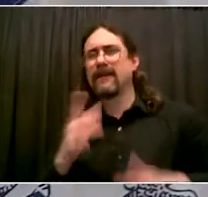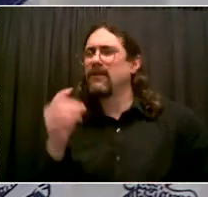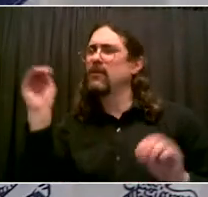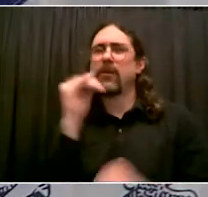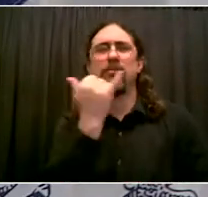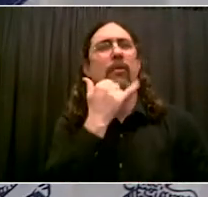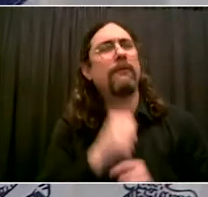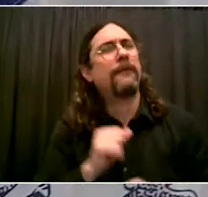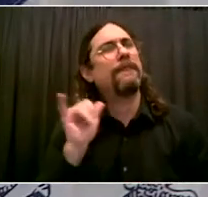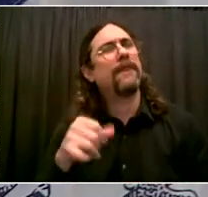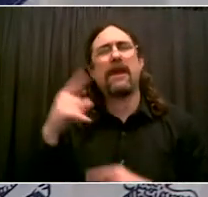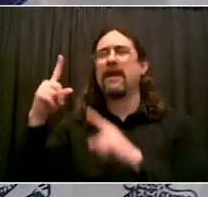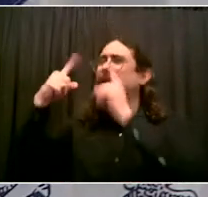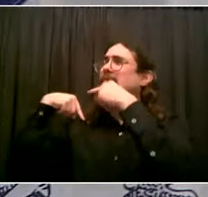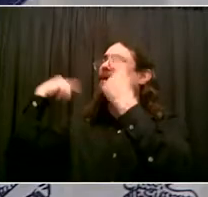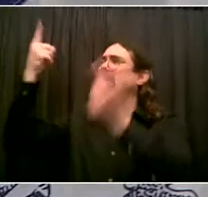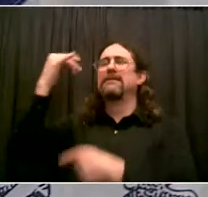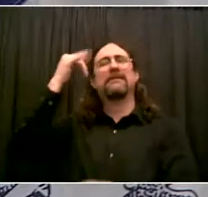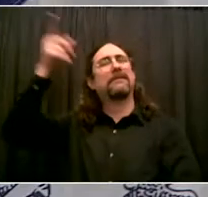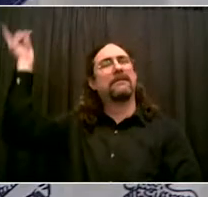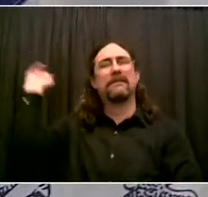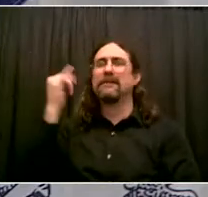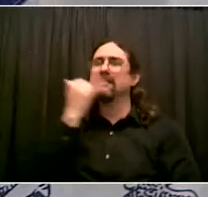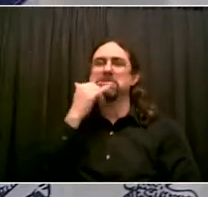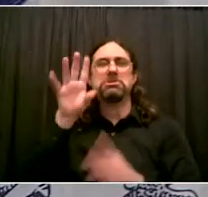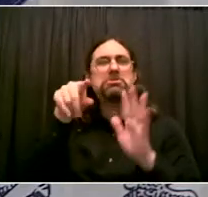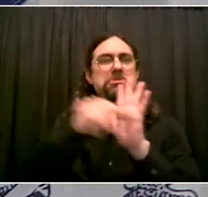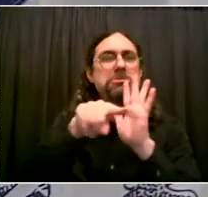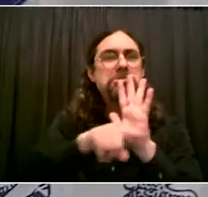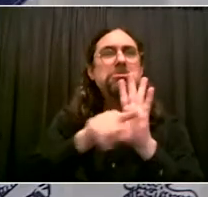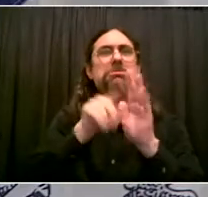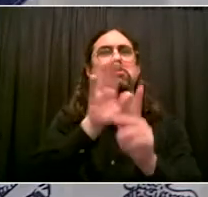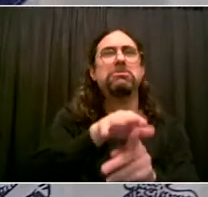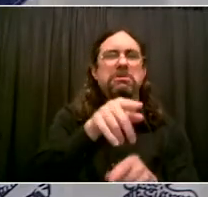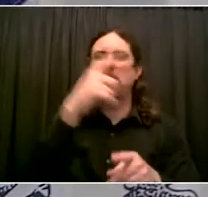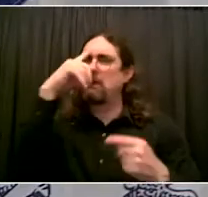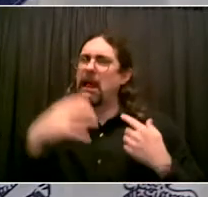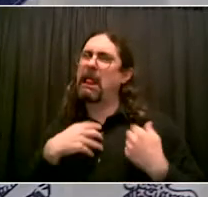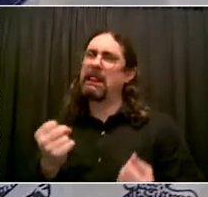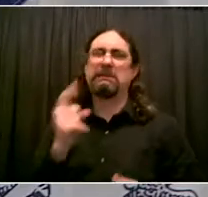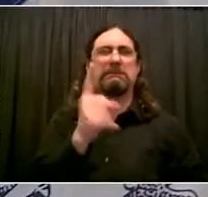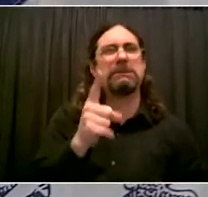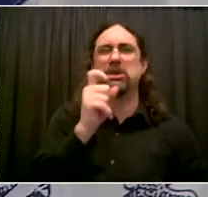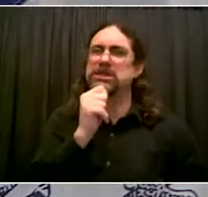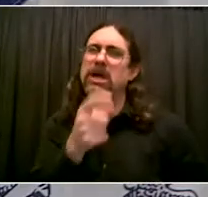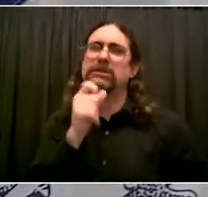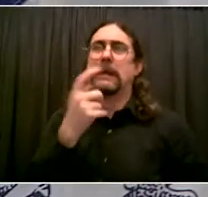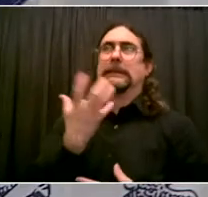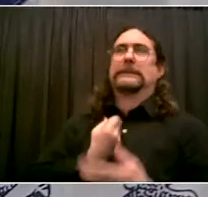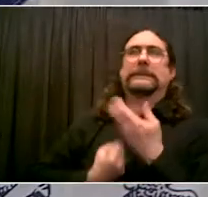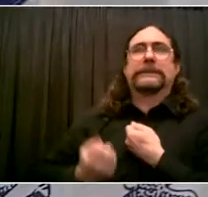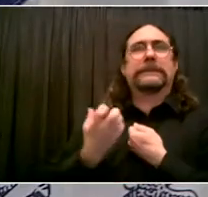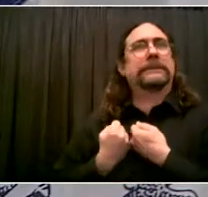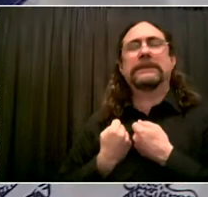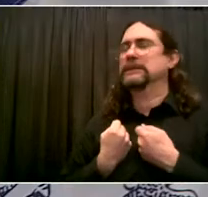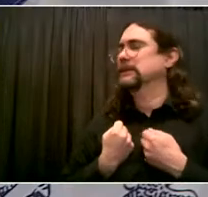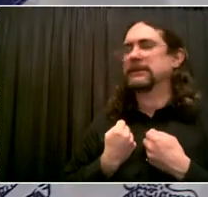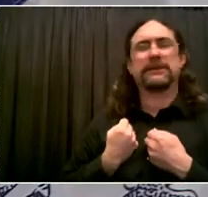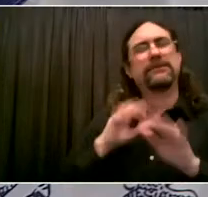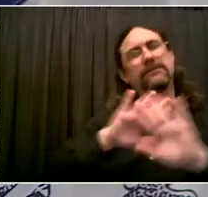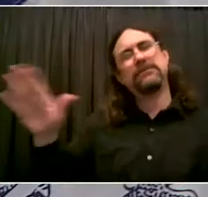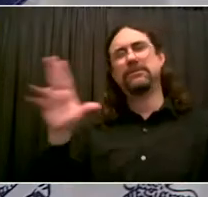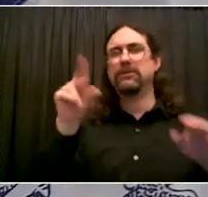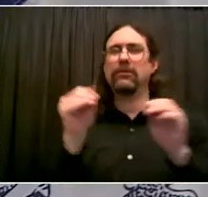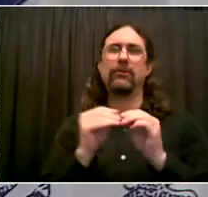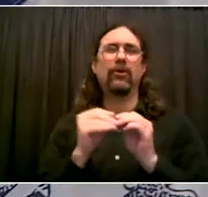amazing. I have had people come up to me. Even in the last week, I have been in different locations all around the city talking to folks about the vaccination effort and bringing